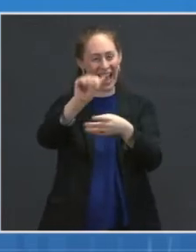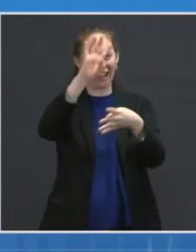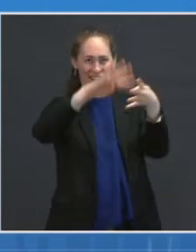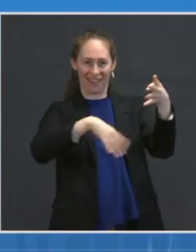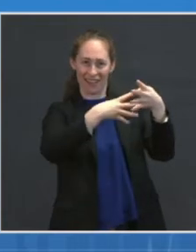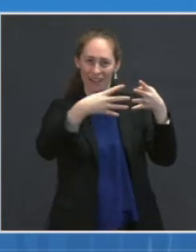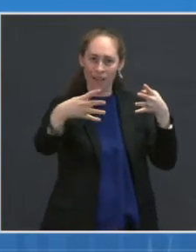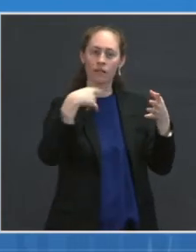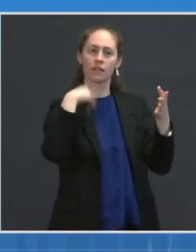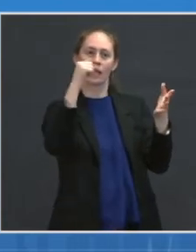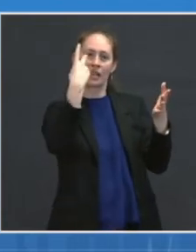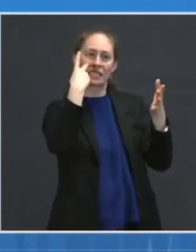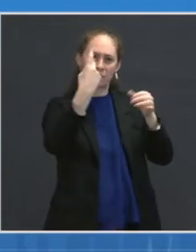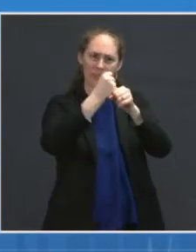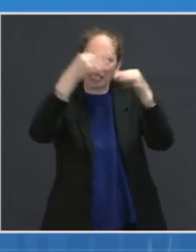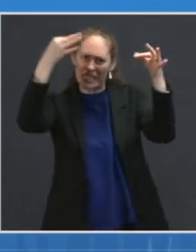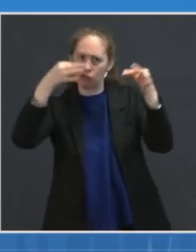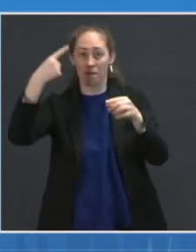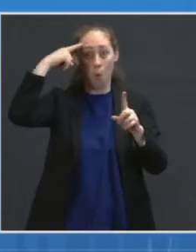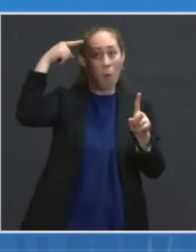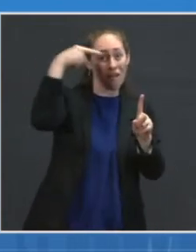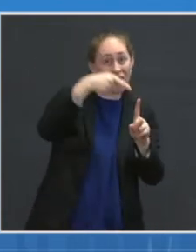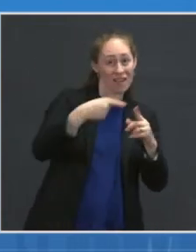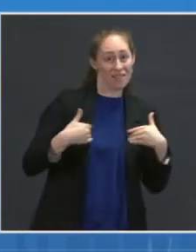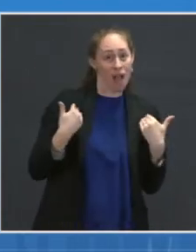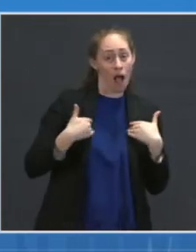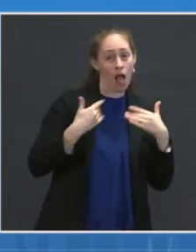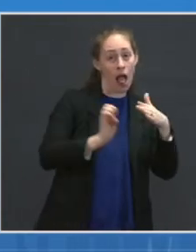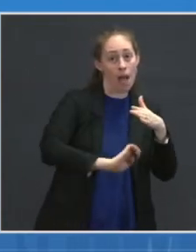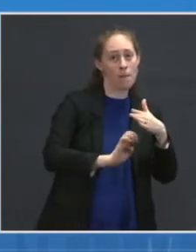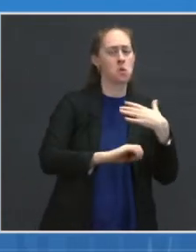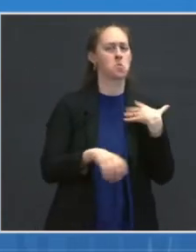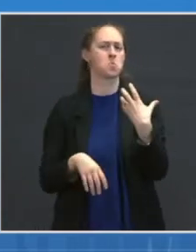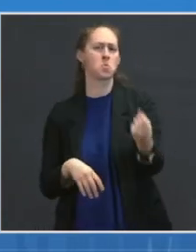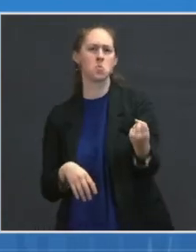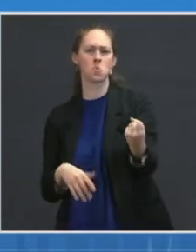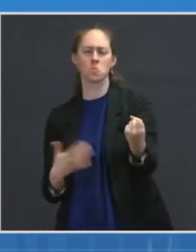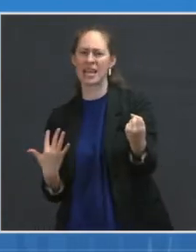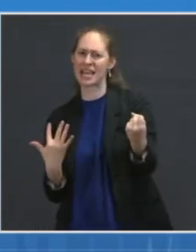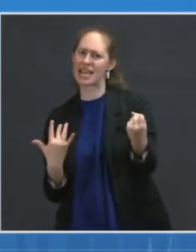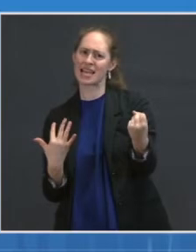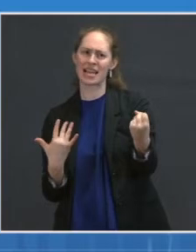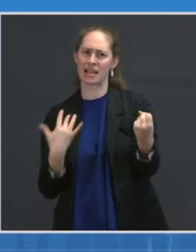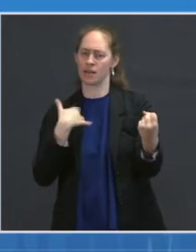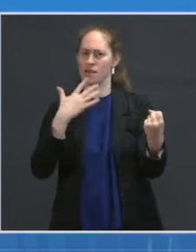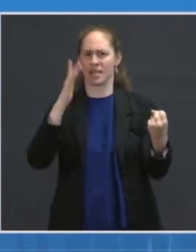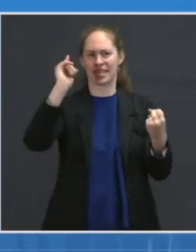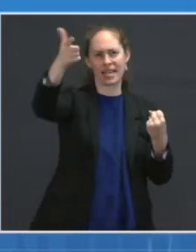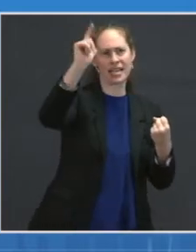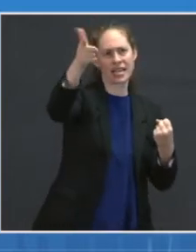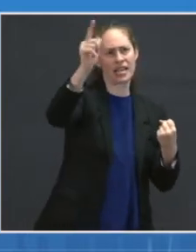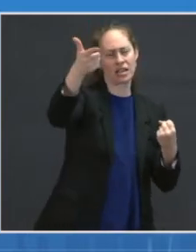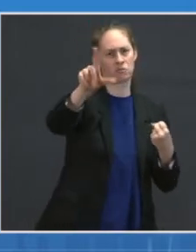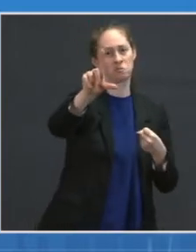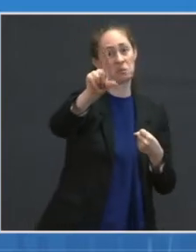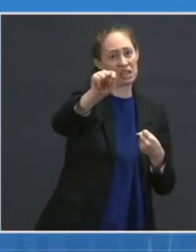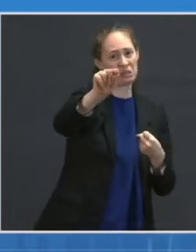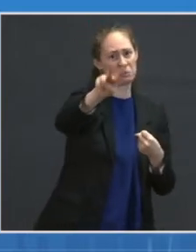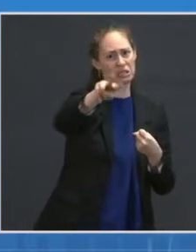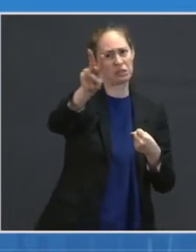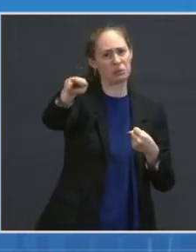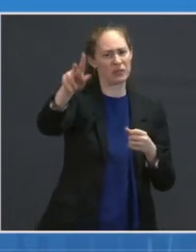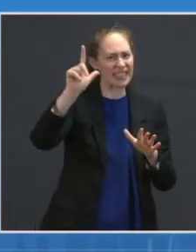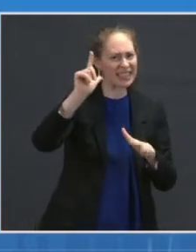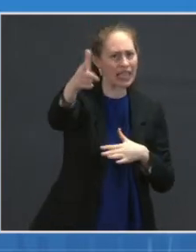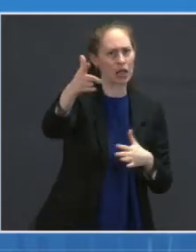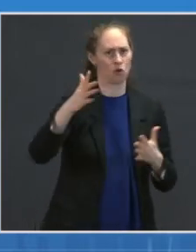certainly will not be firmed down until the first quarter of 2022. I will stop there